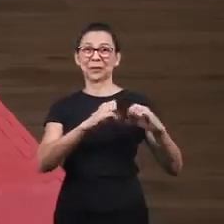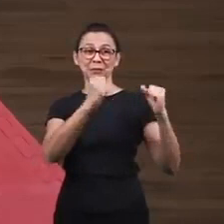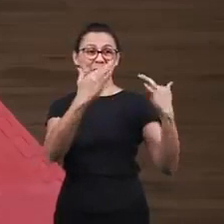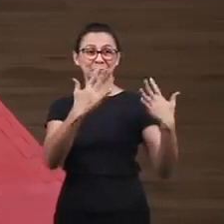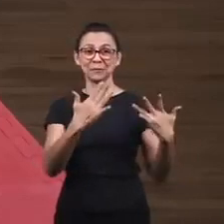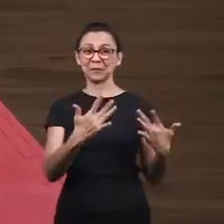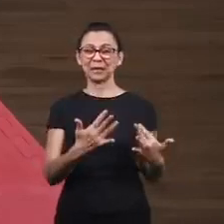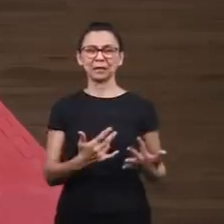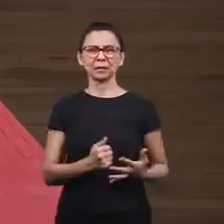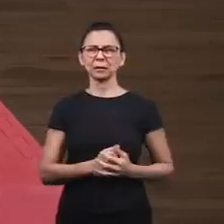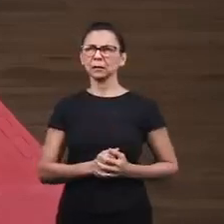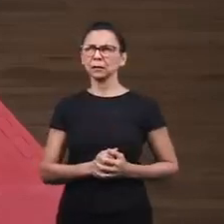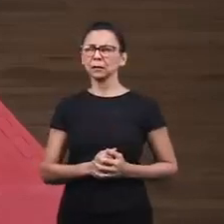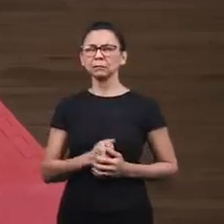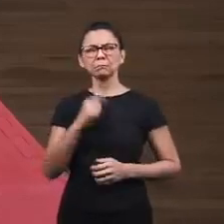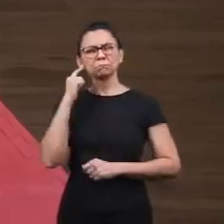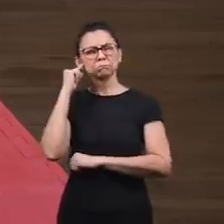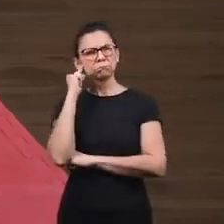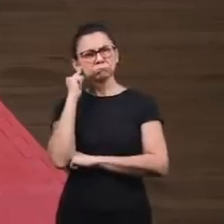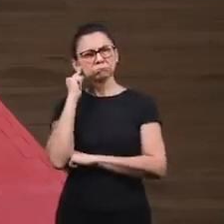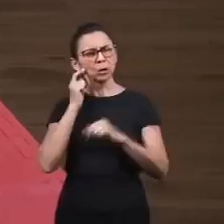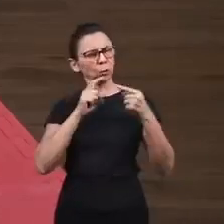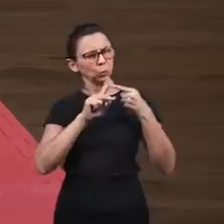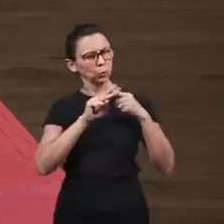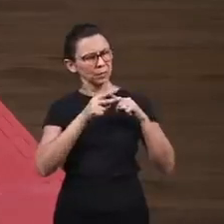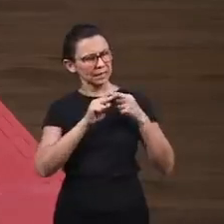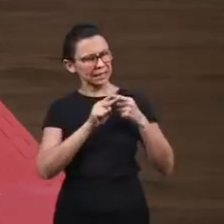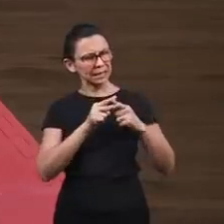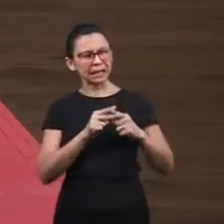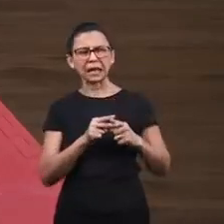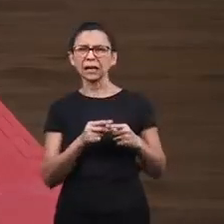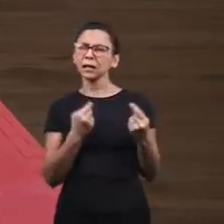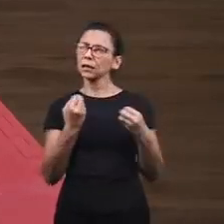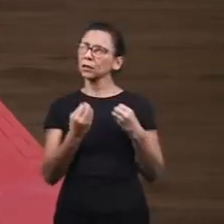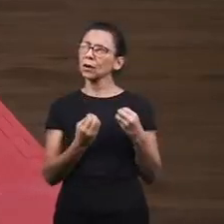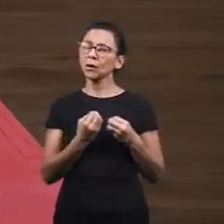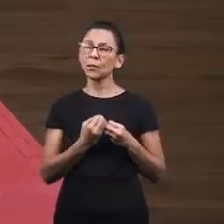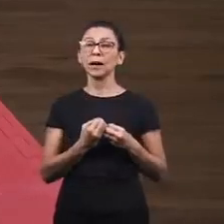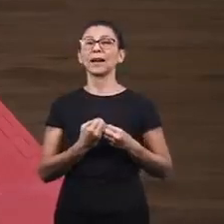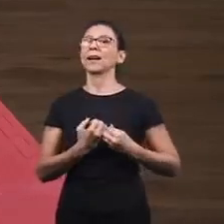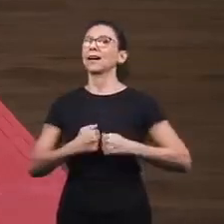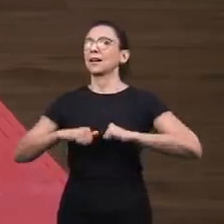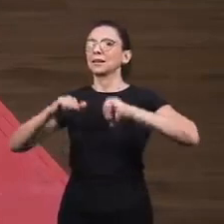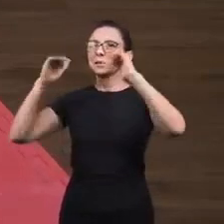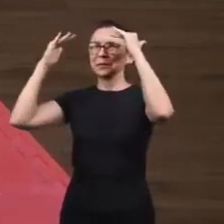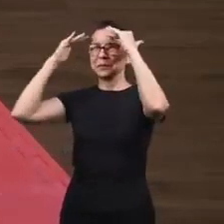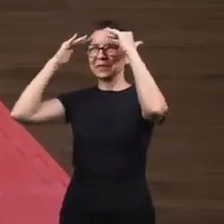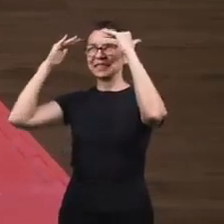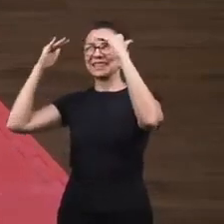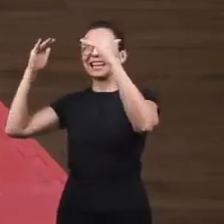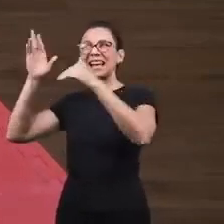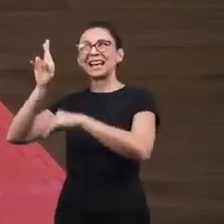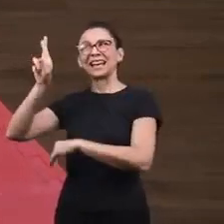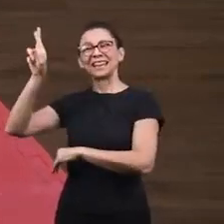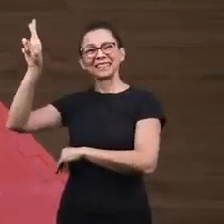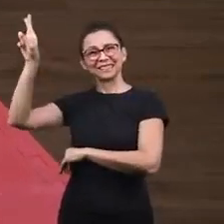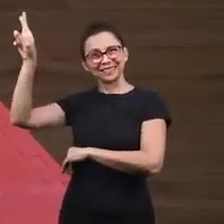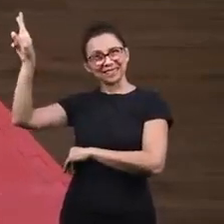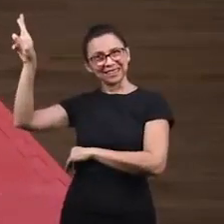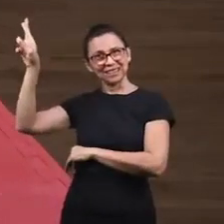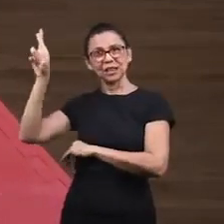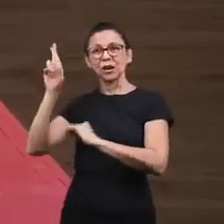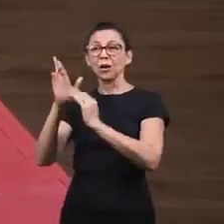the Lord. Lord. But how do we restore our hearts? When we obey the Lord, when we pray,